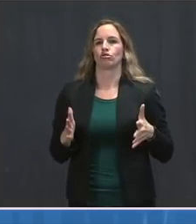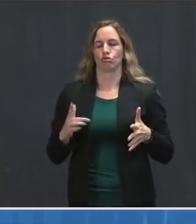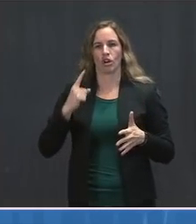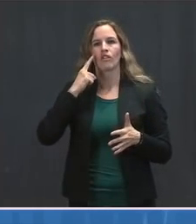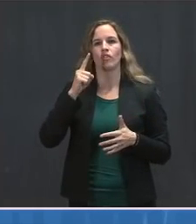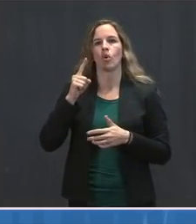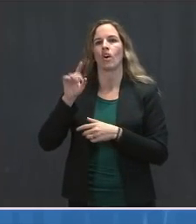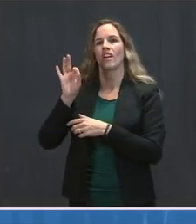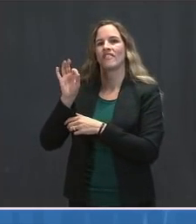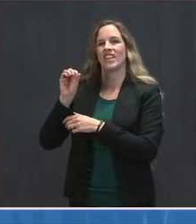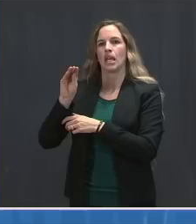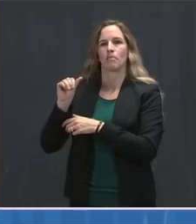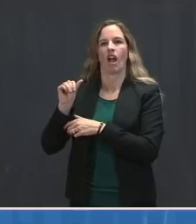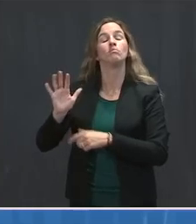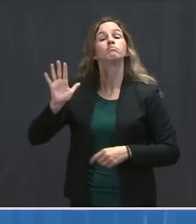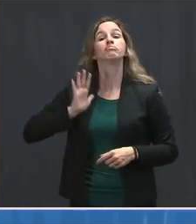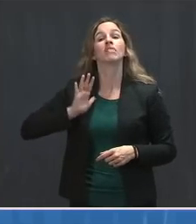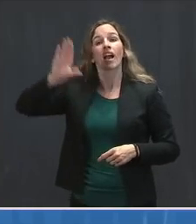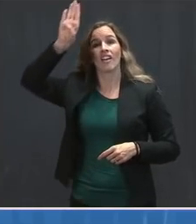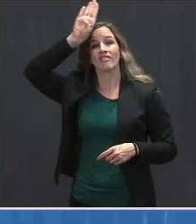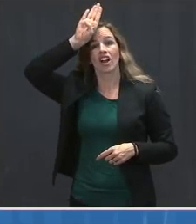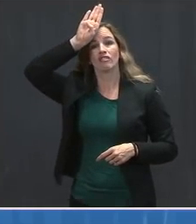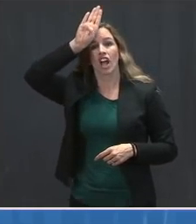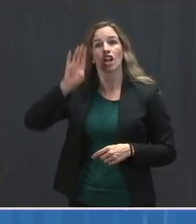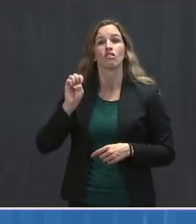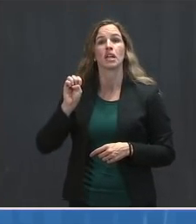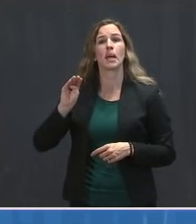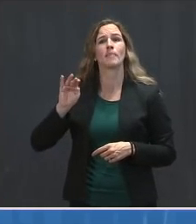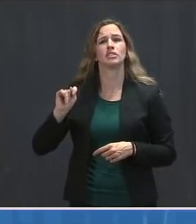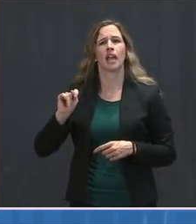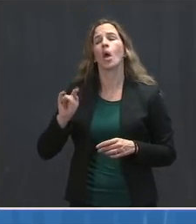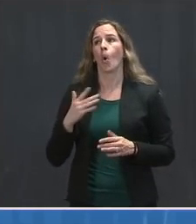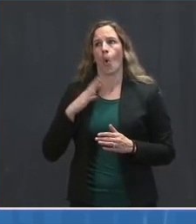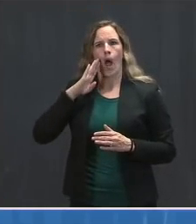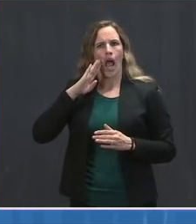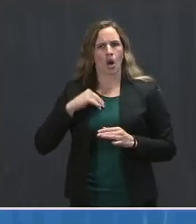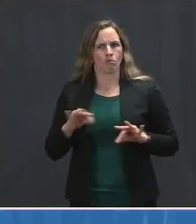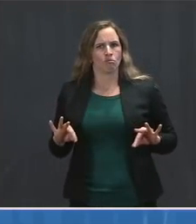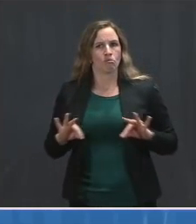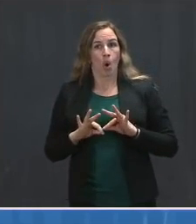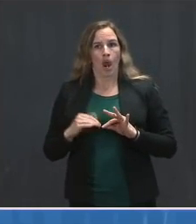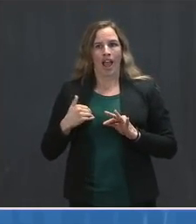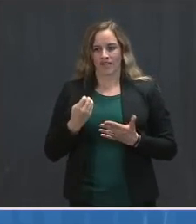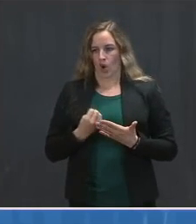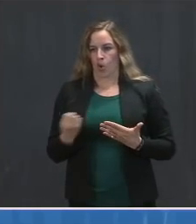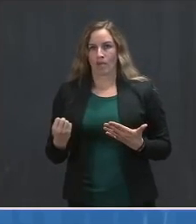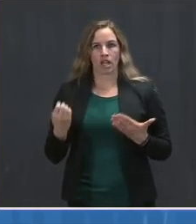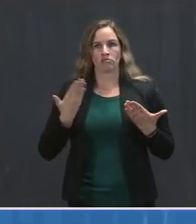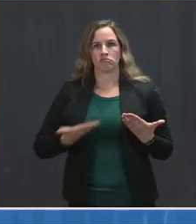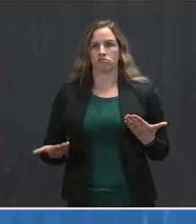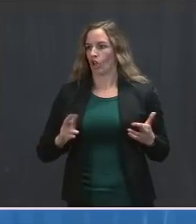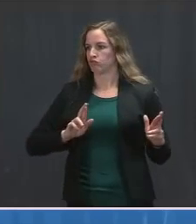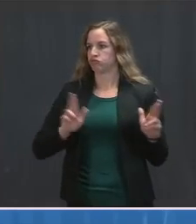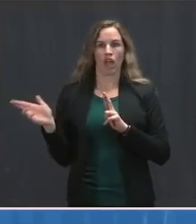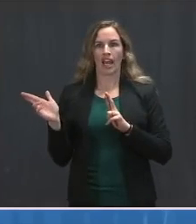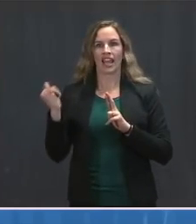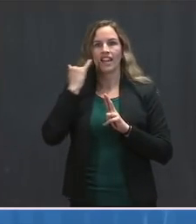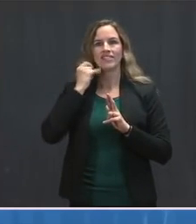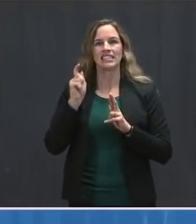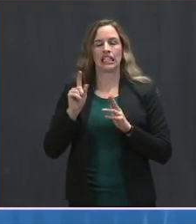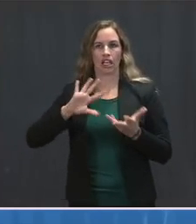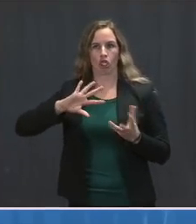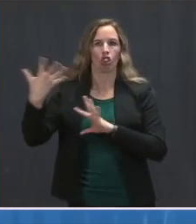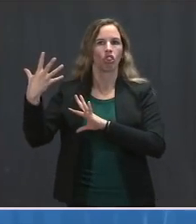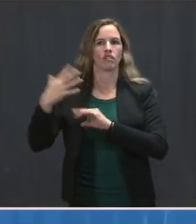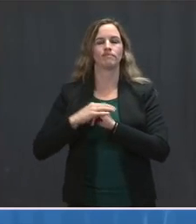and EMT, and I know firsthand the importance of having the equipment and supplies you need, when you need it, on the front lines of a crisis. Right